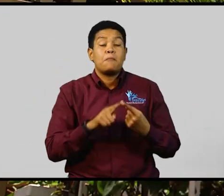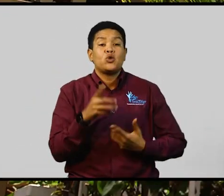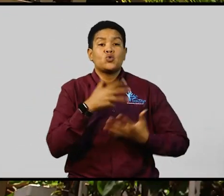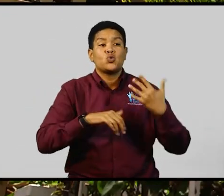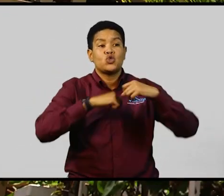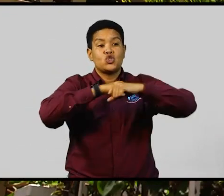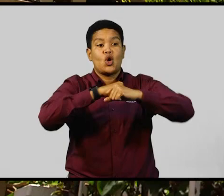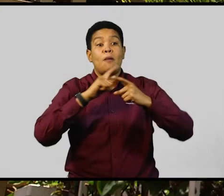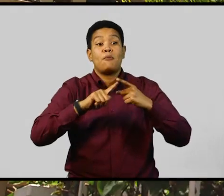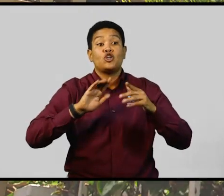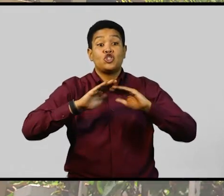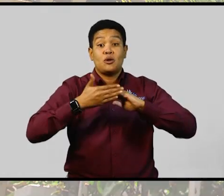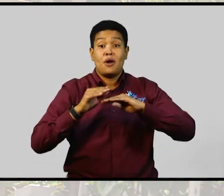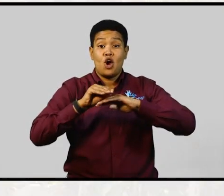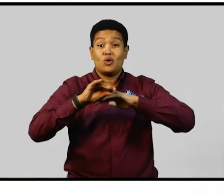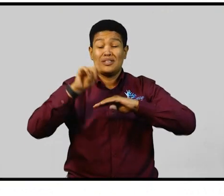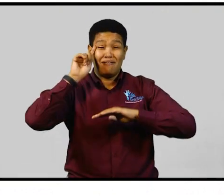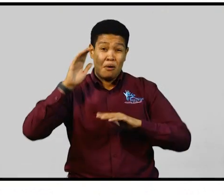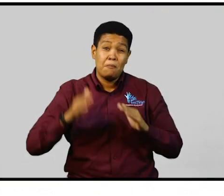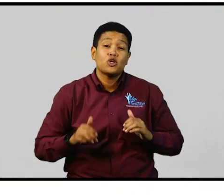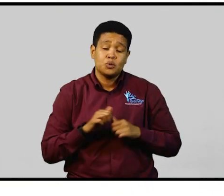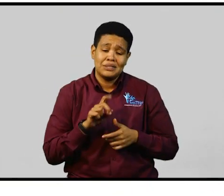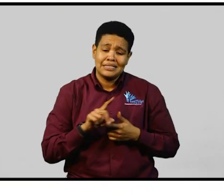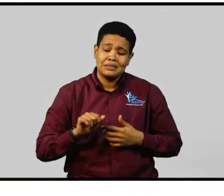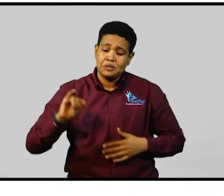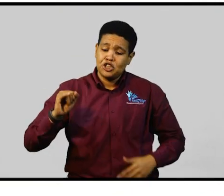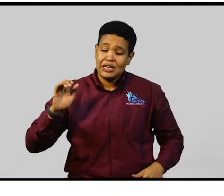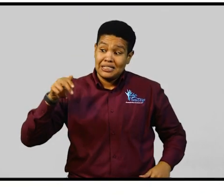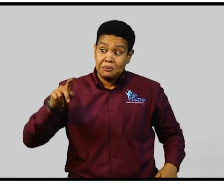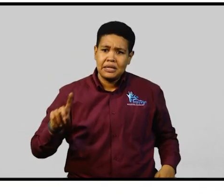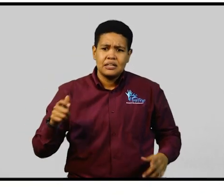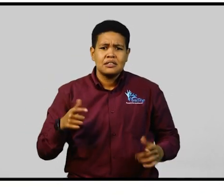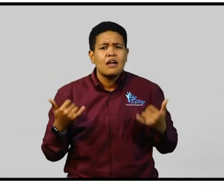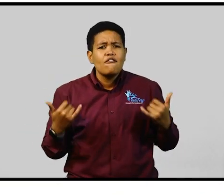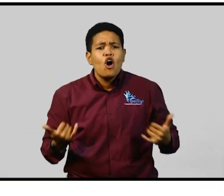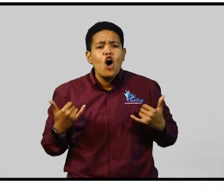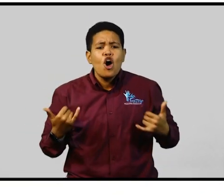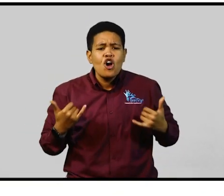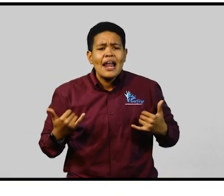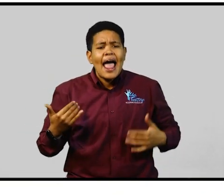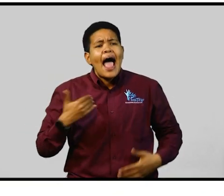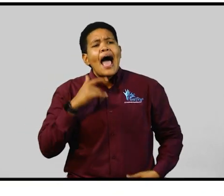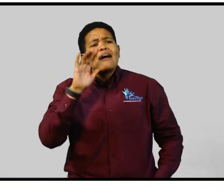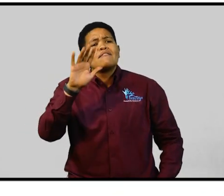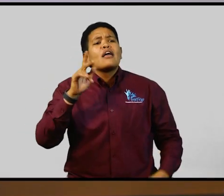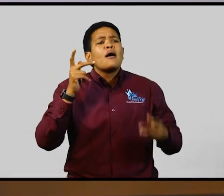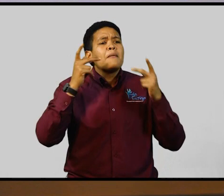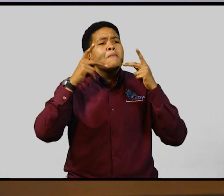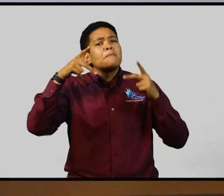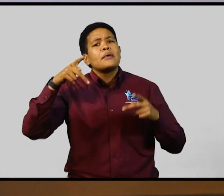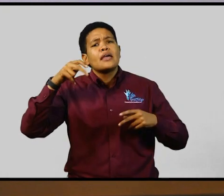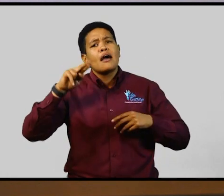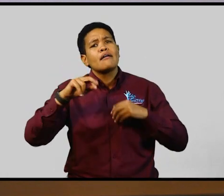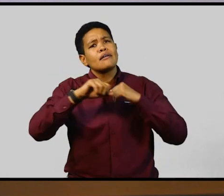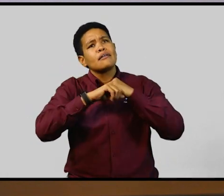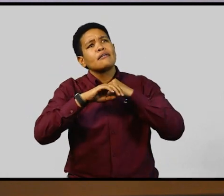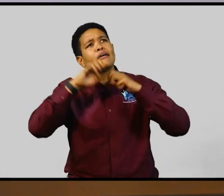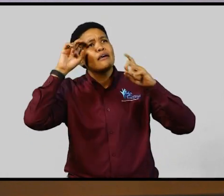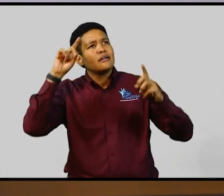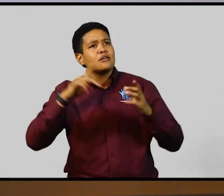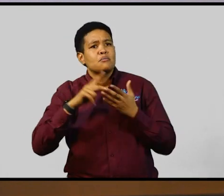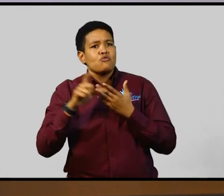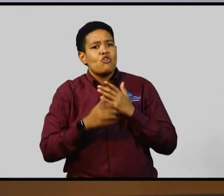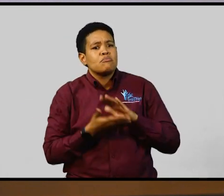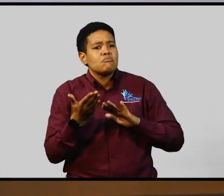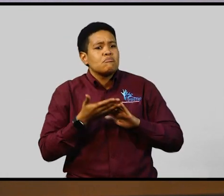Social Security and the Jamaica Council for Persons with Disabilities currently have their public education program going.